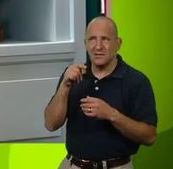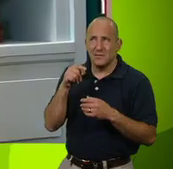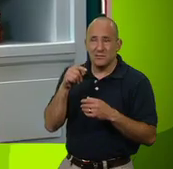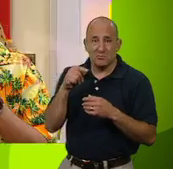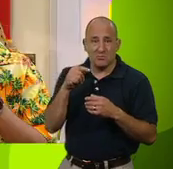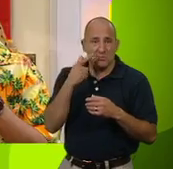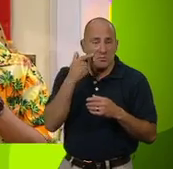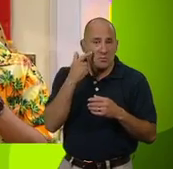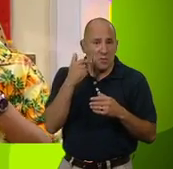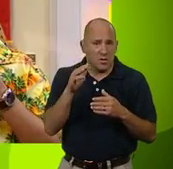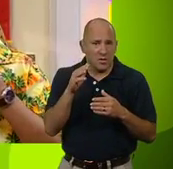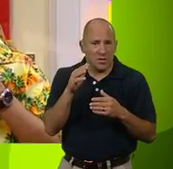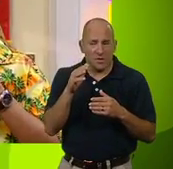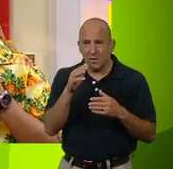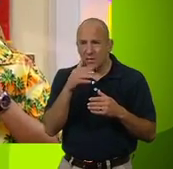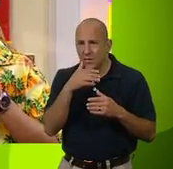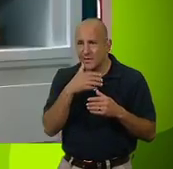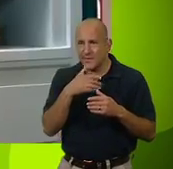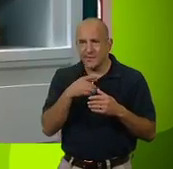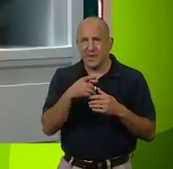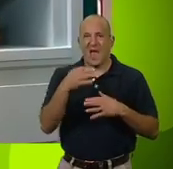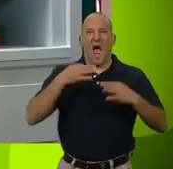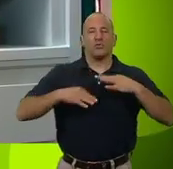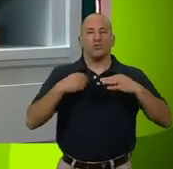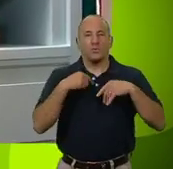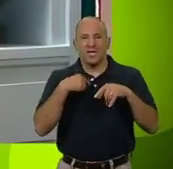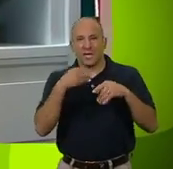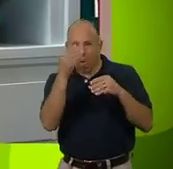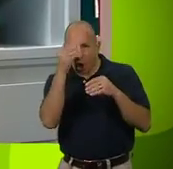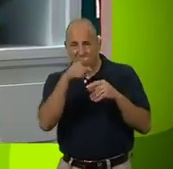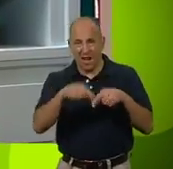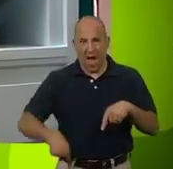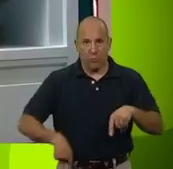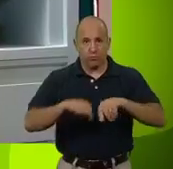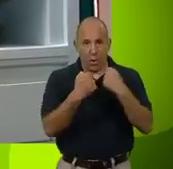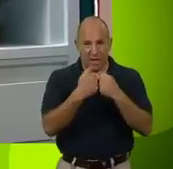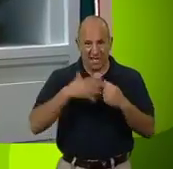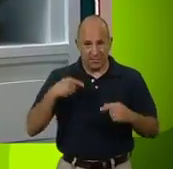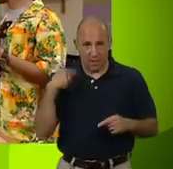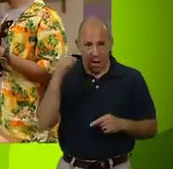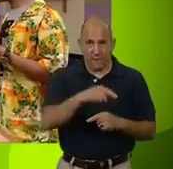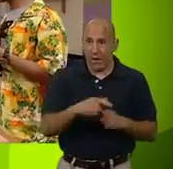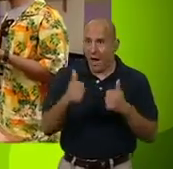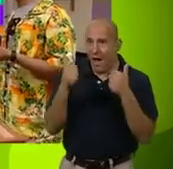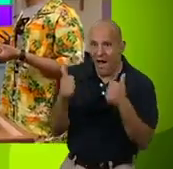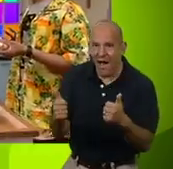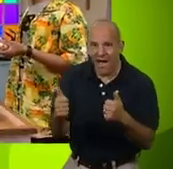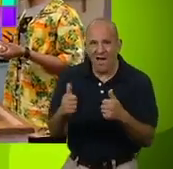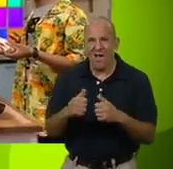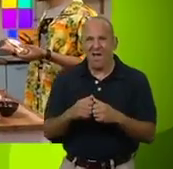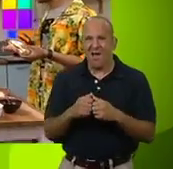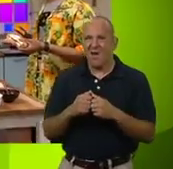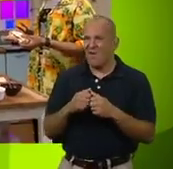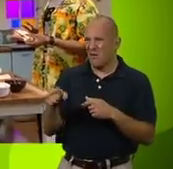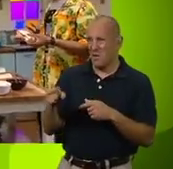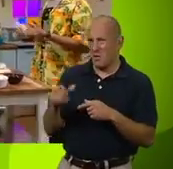Gone? The actress I'm underselling has broken her leg and they need me to take over. Well, that's great news. Off the girl who broke her